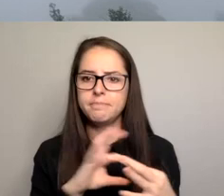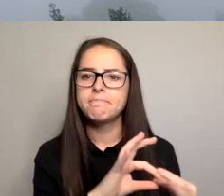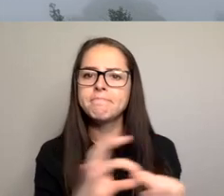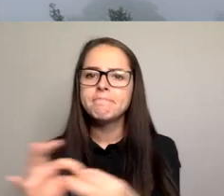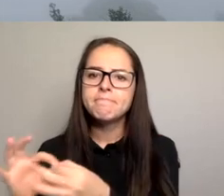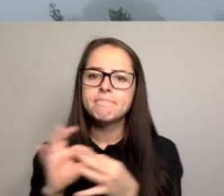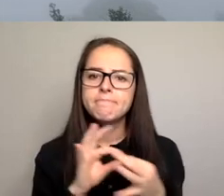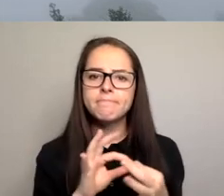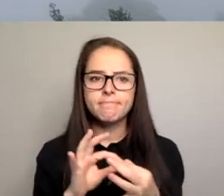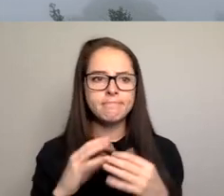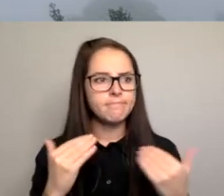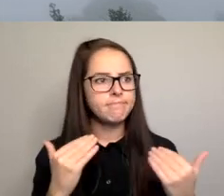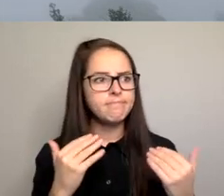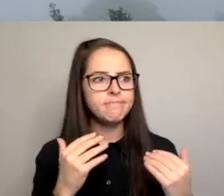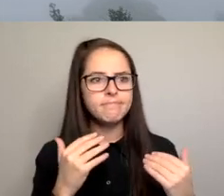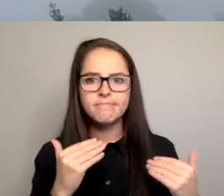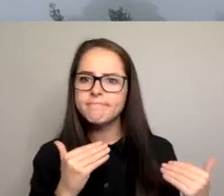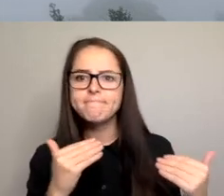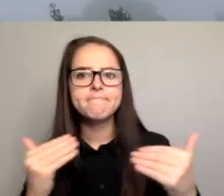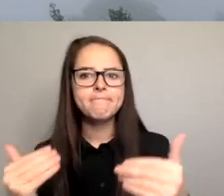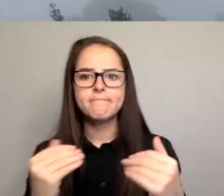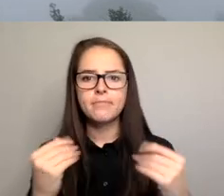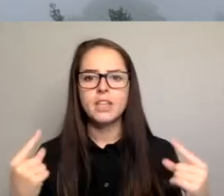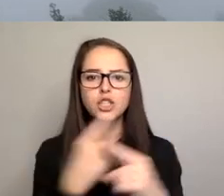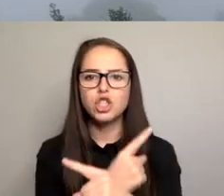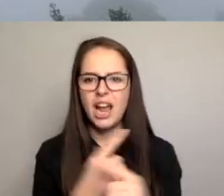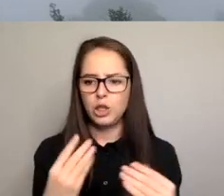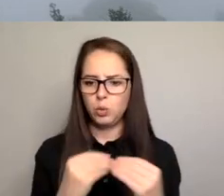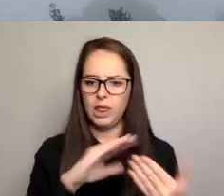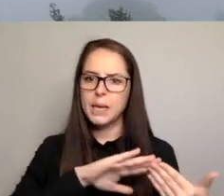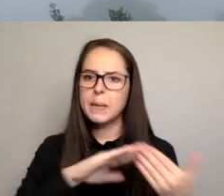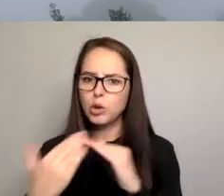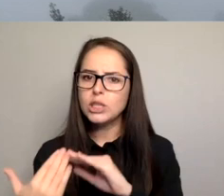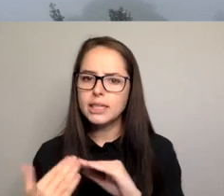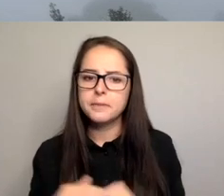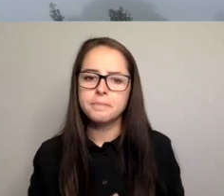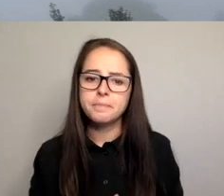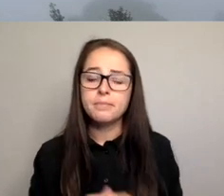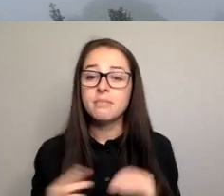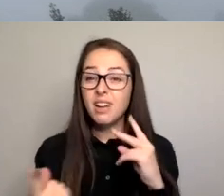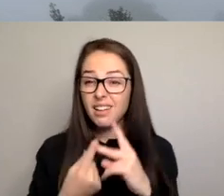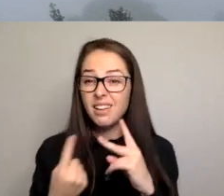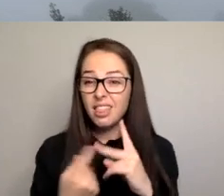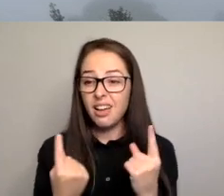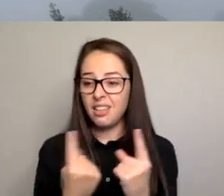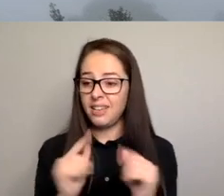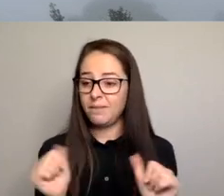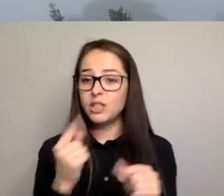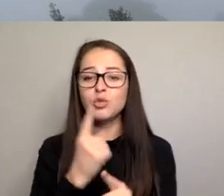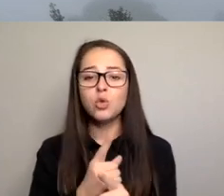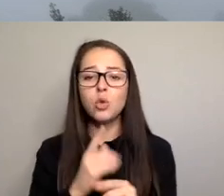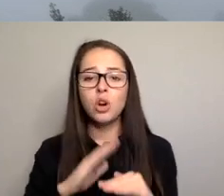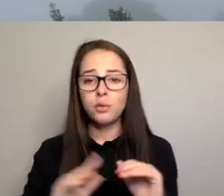drive some change at a community-based level. And the other thing which I think has been touched on is the fact that councils